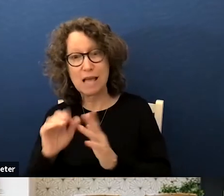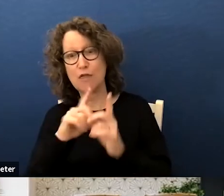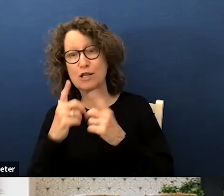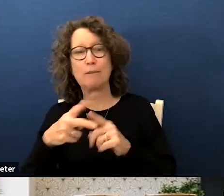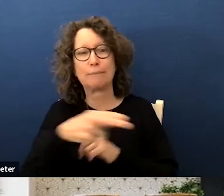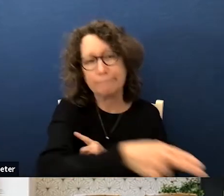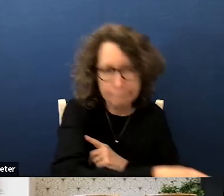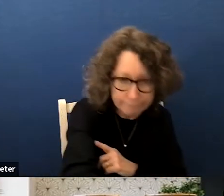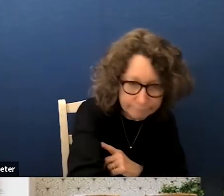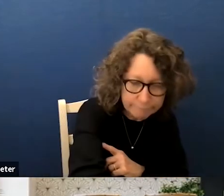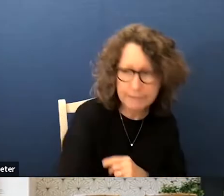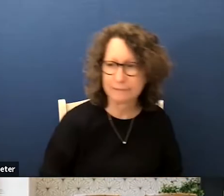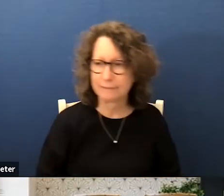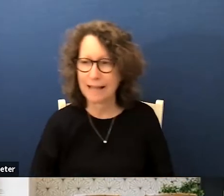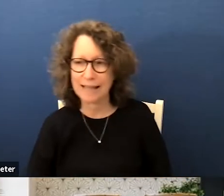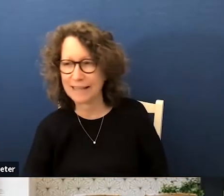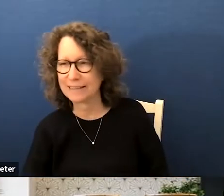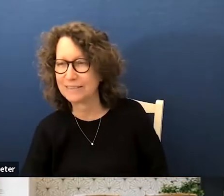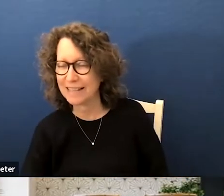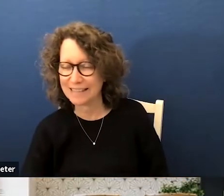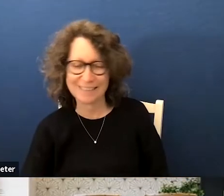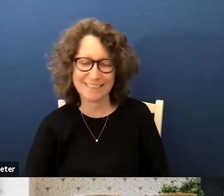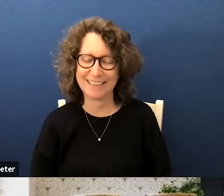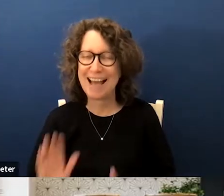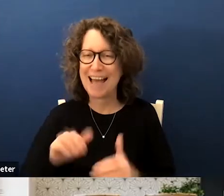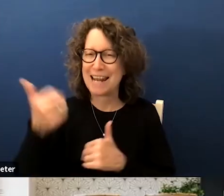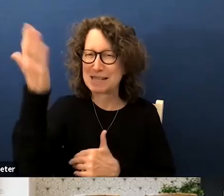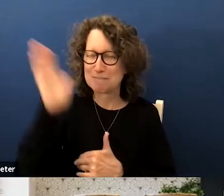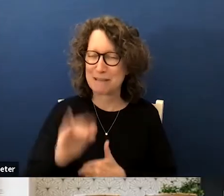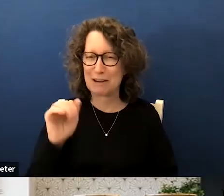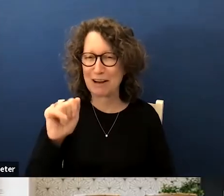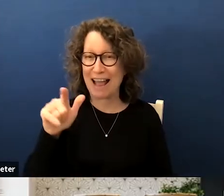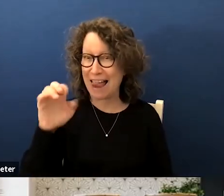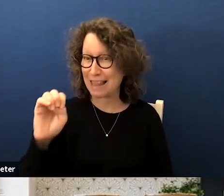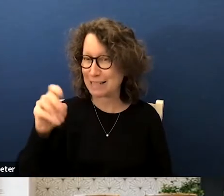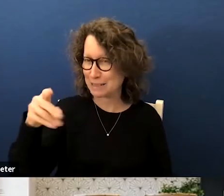next speaker is alice post